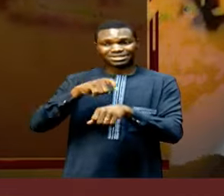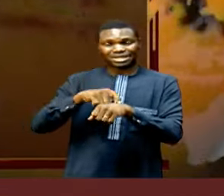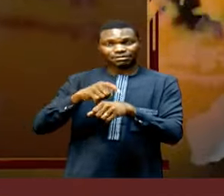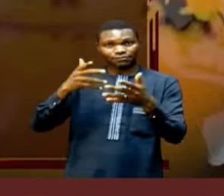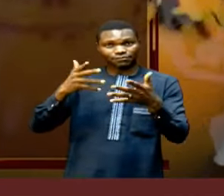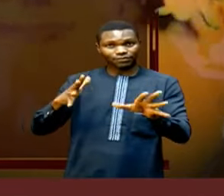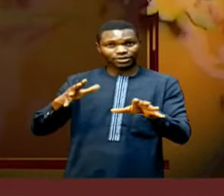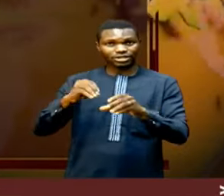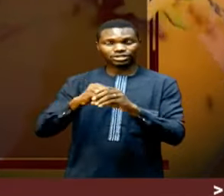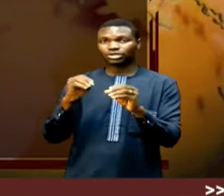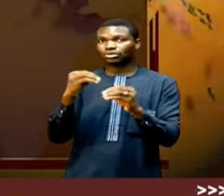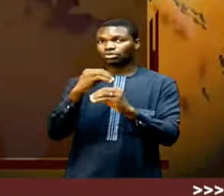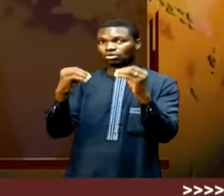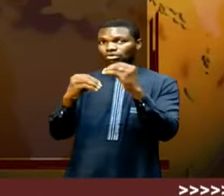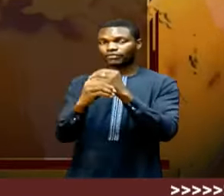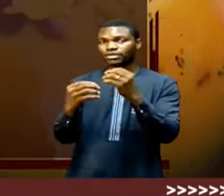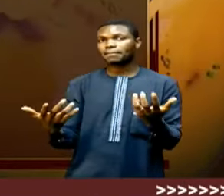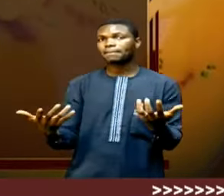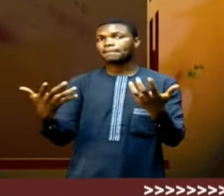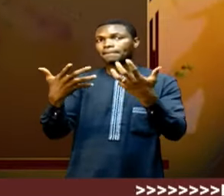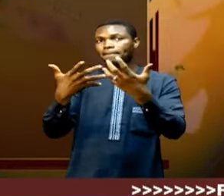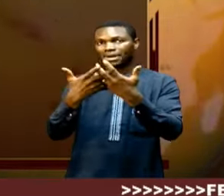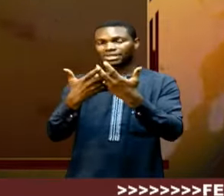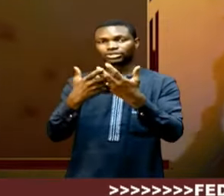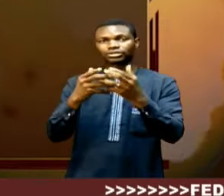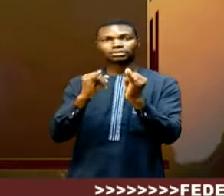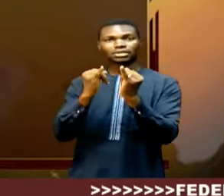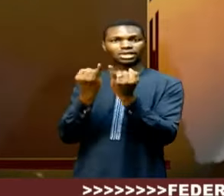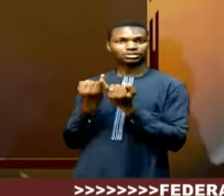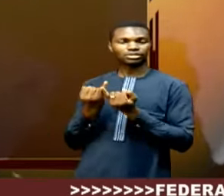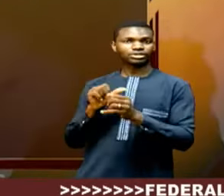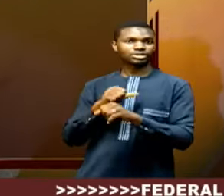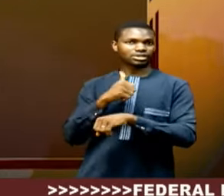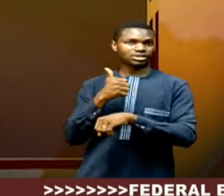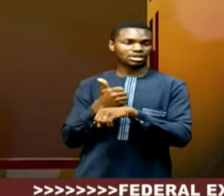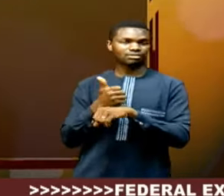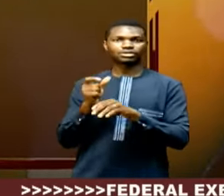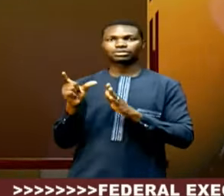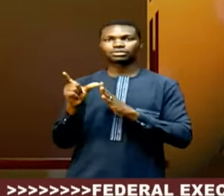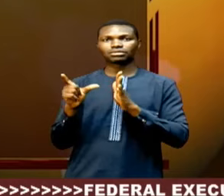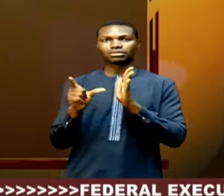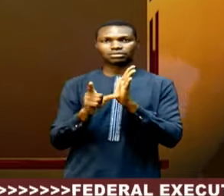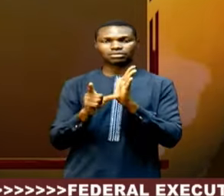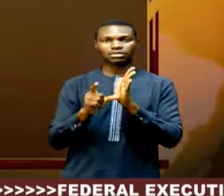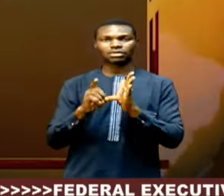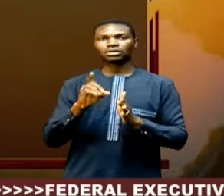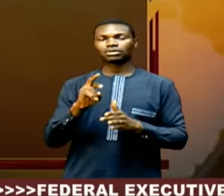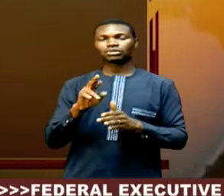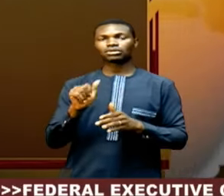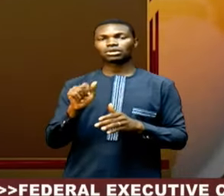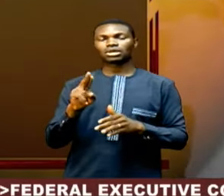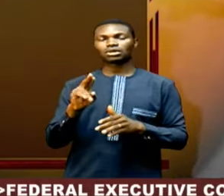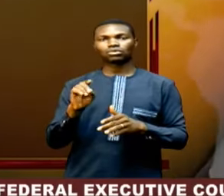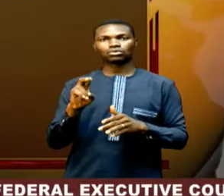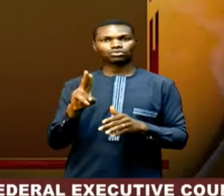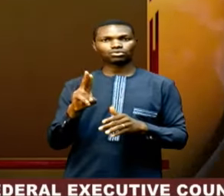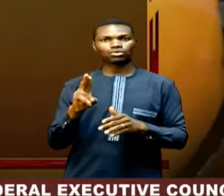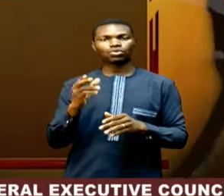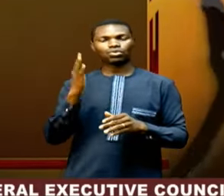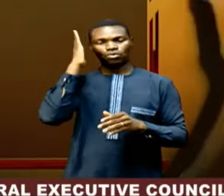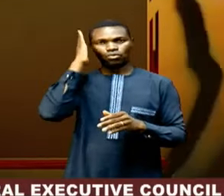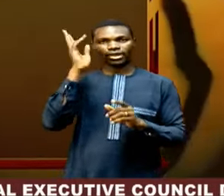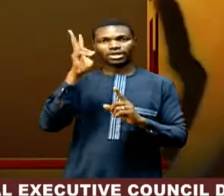in accordance with the Quarantine Establishment Act. Dr. Aldo promised to implement ease of doing